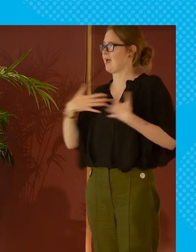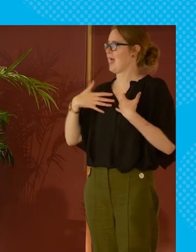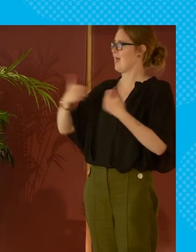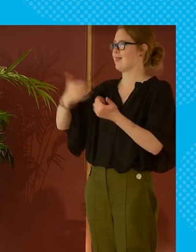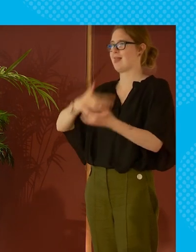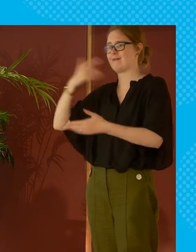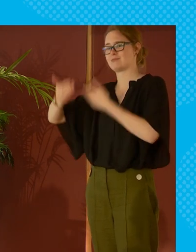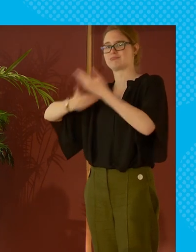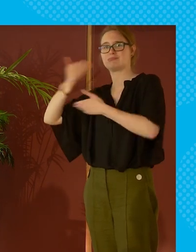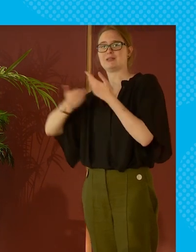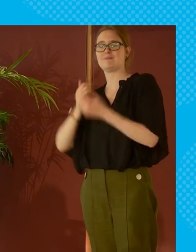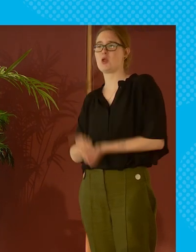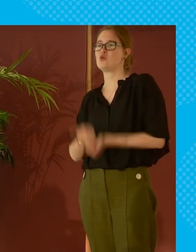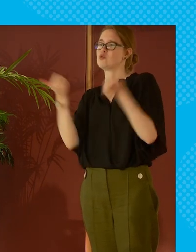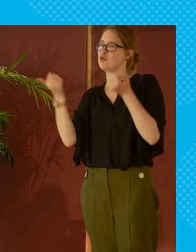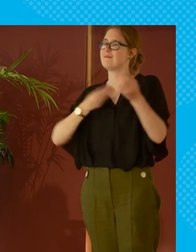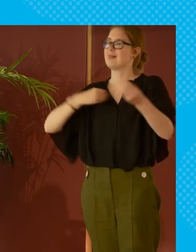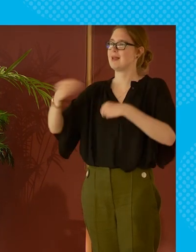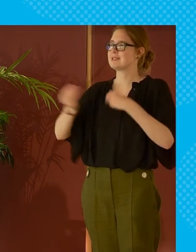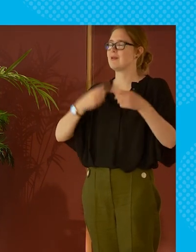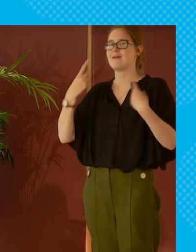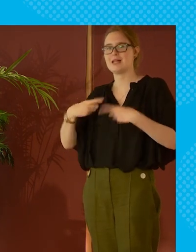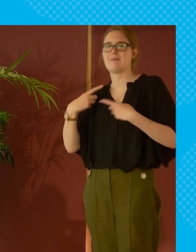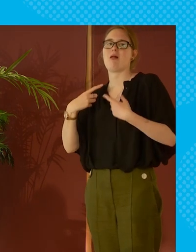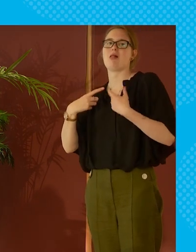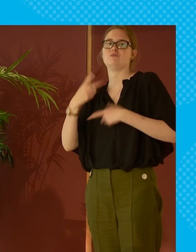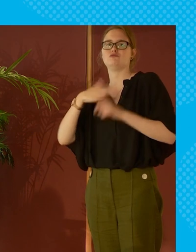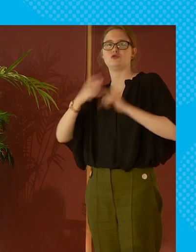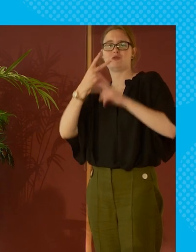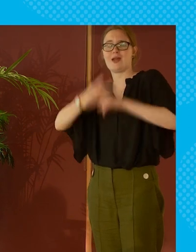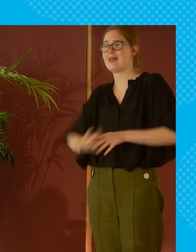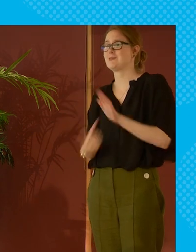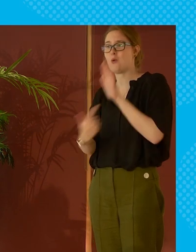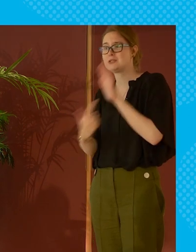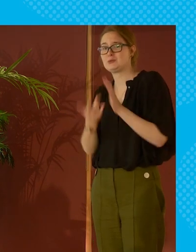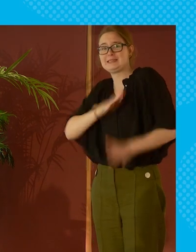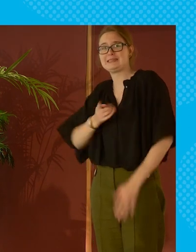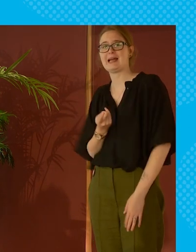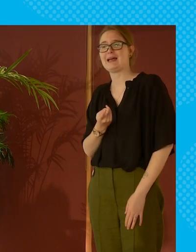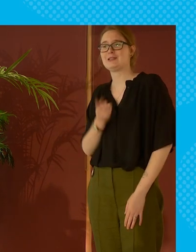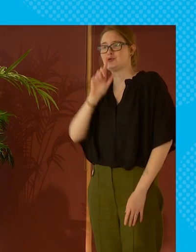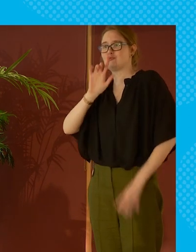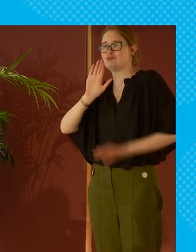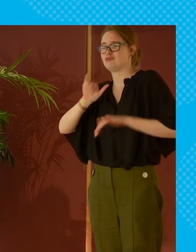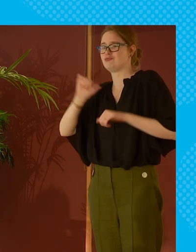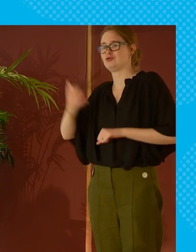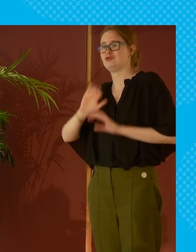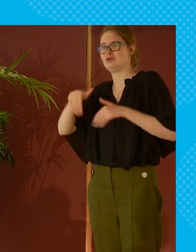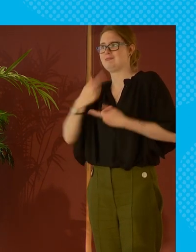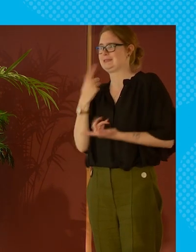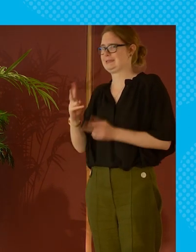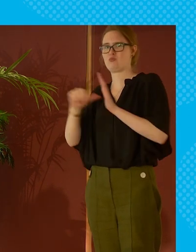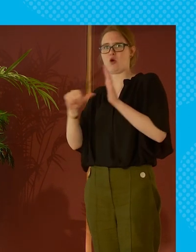healthier lives and things like good flexible available social care are vital to that that shouldn't be seen